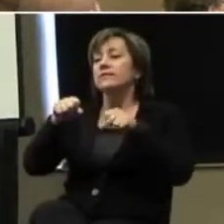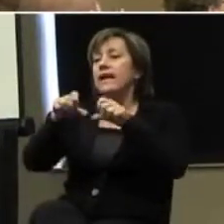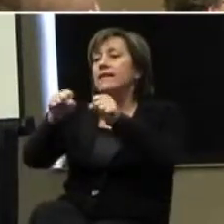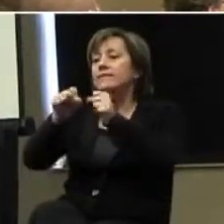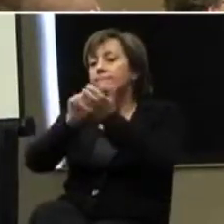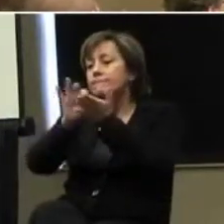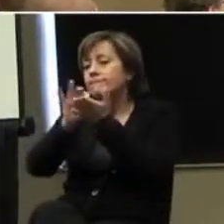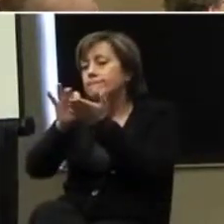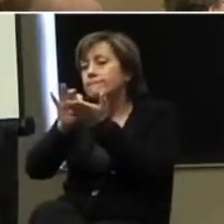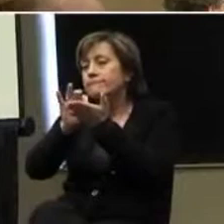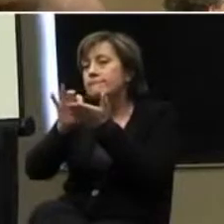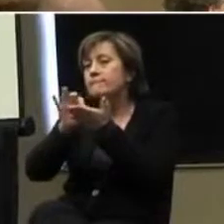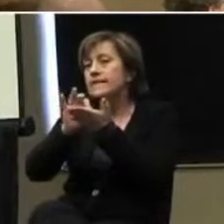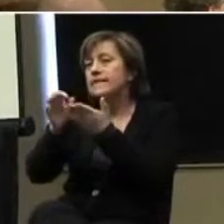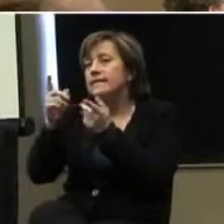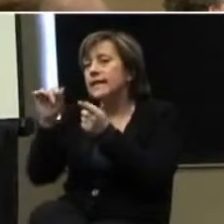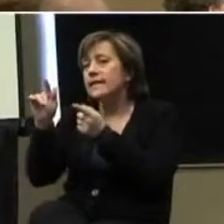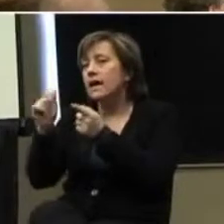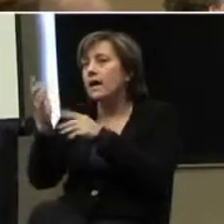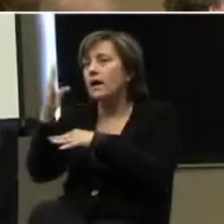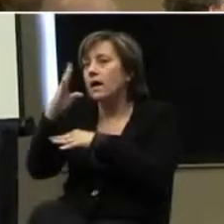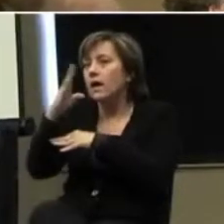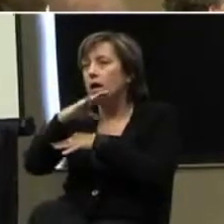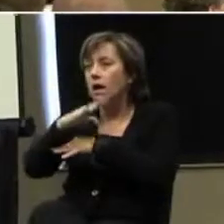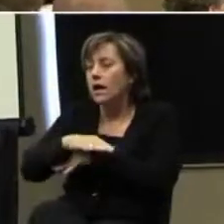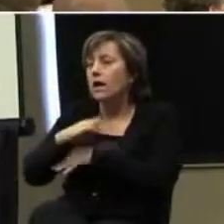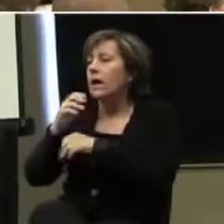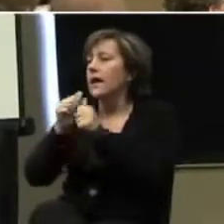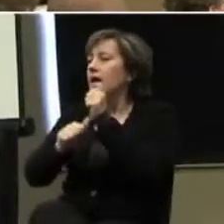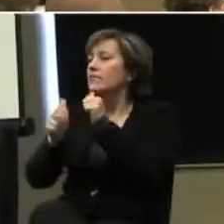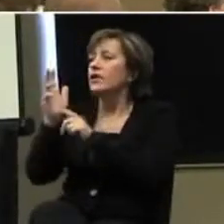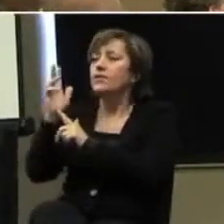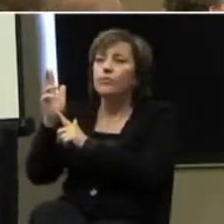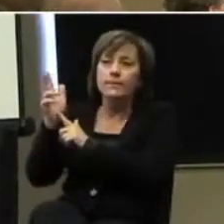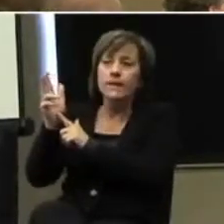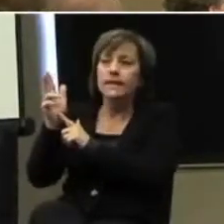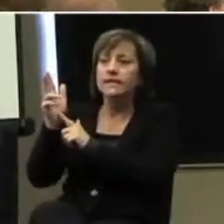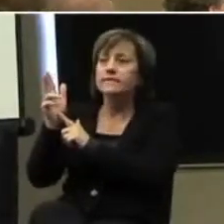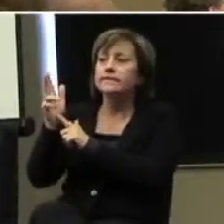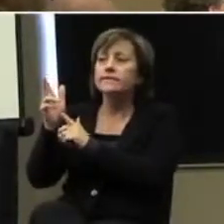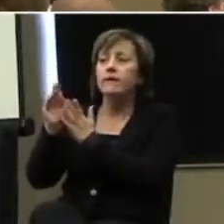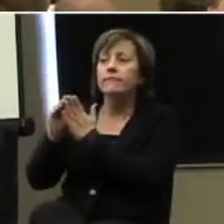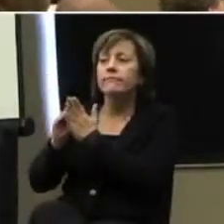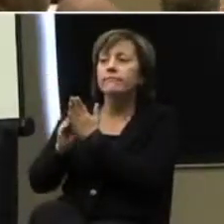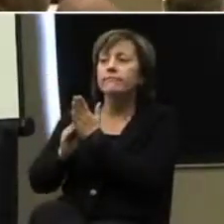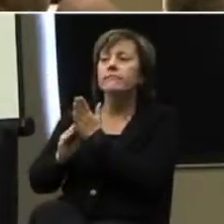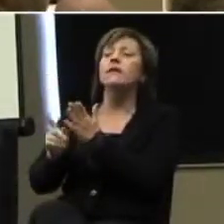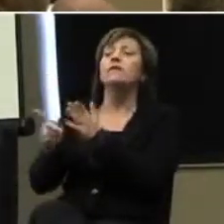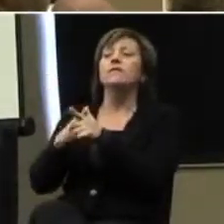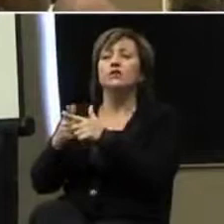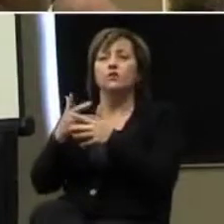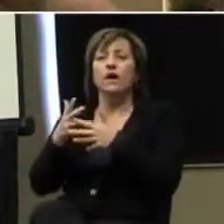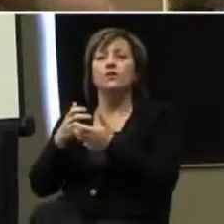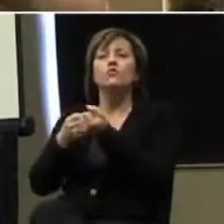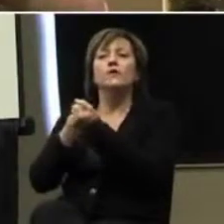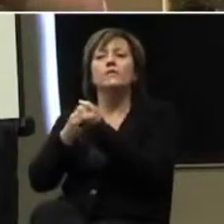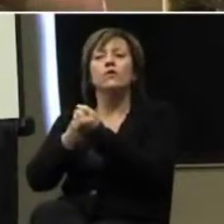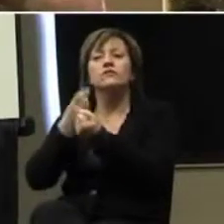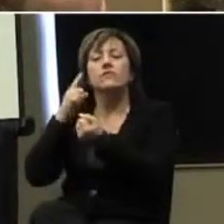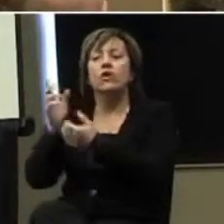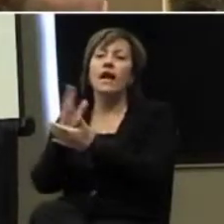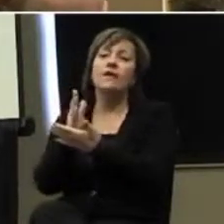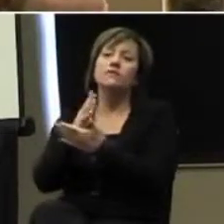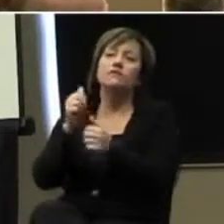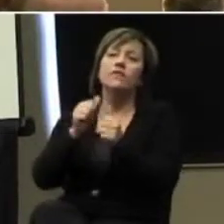it and you see that it's occurring on average, every three minutes, then you want to reinforce them for the